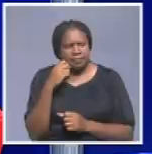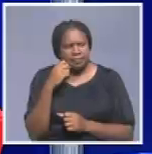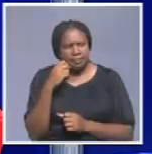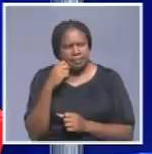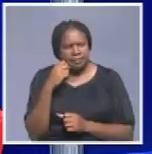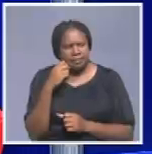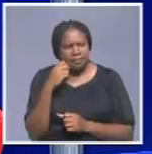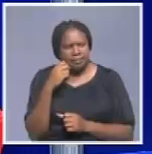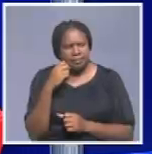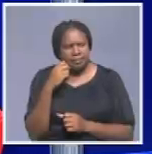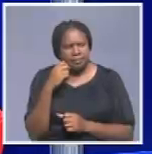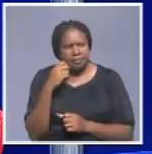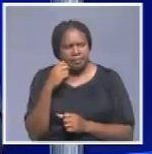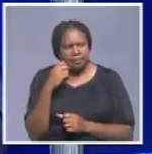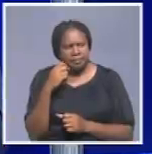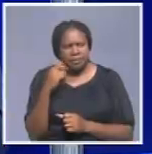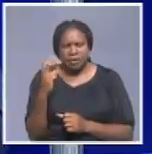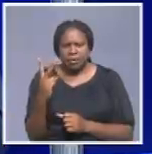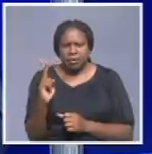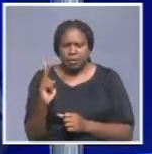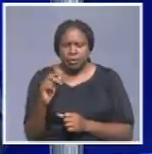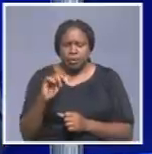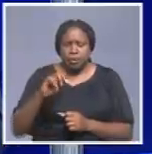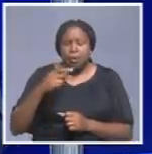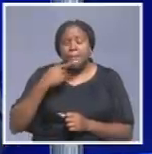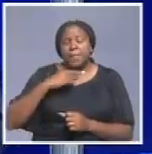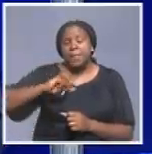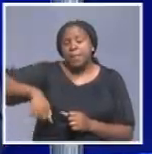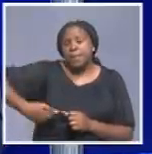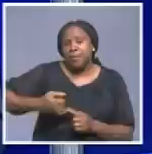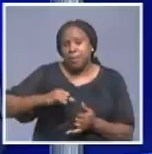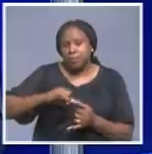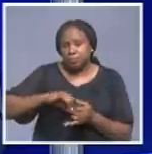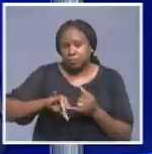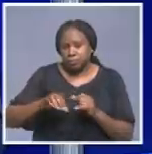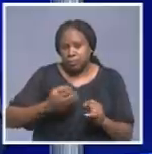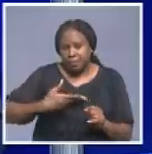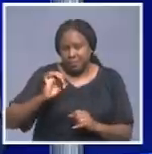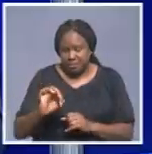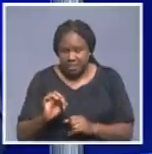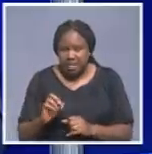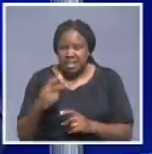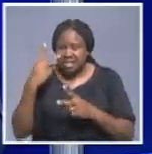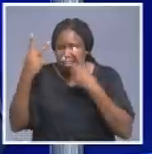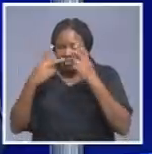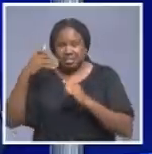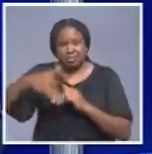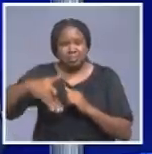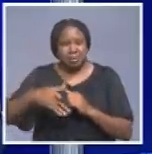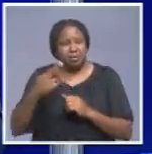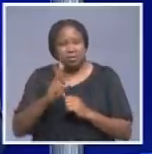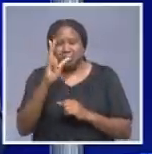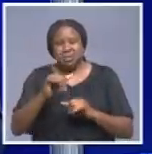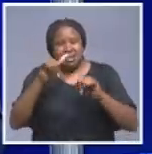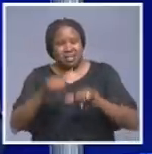a couple which is visiting Namibia. It means that it's not somebody who lives in